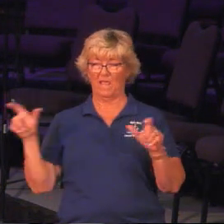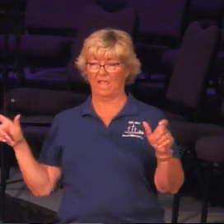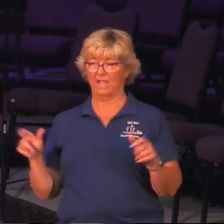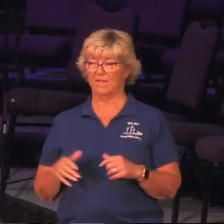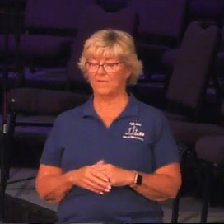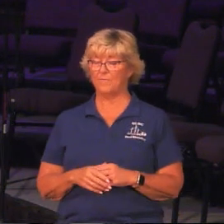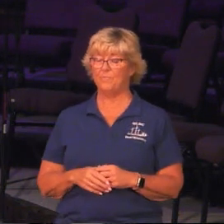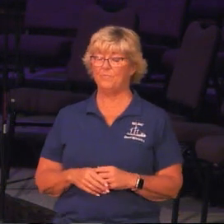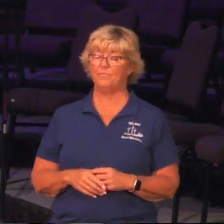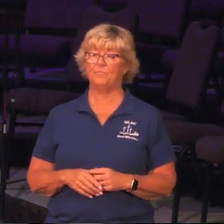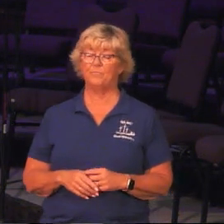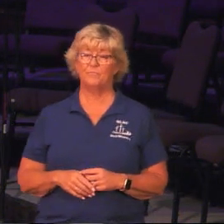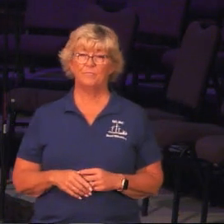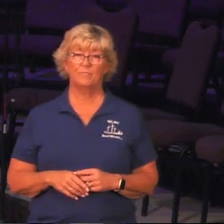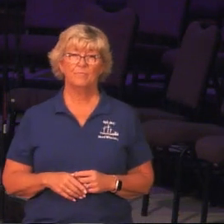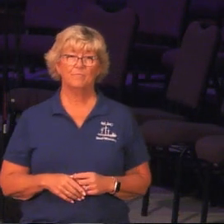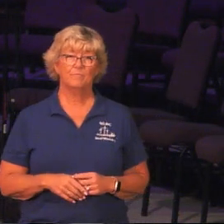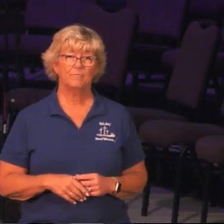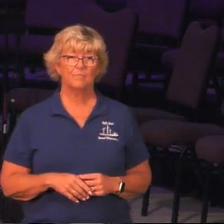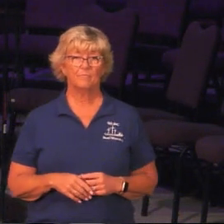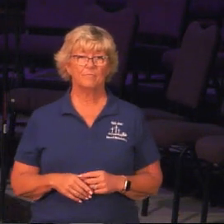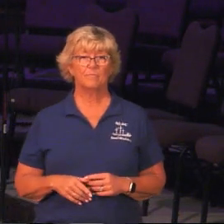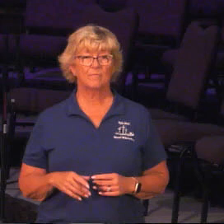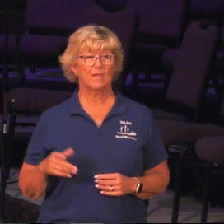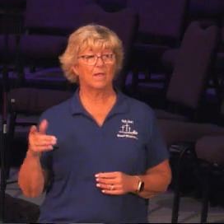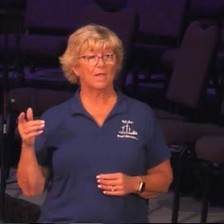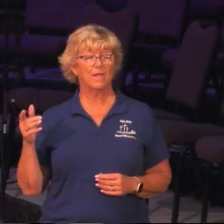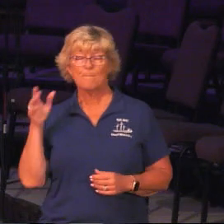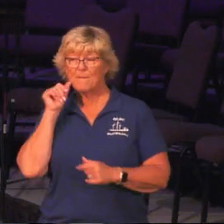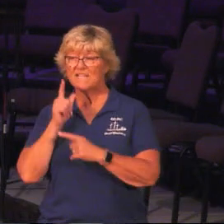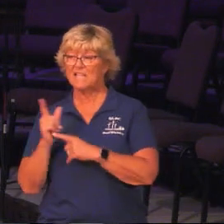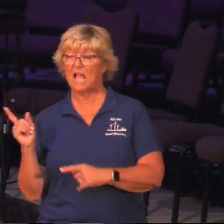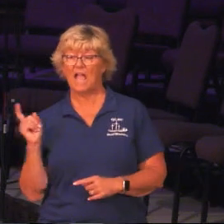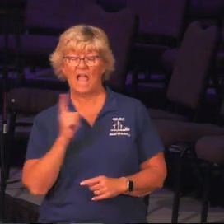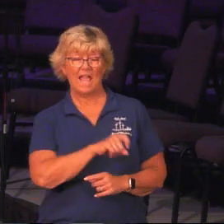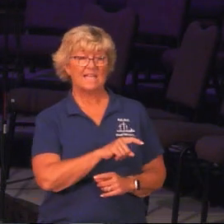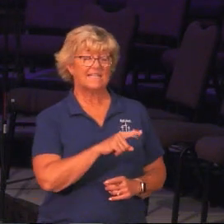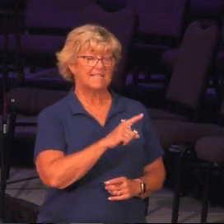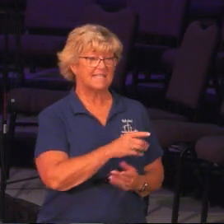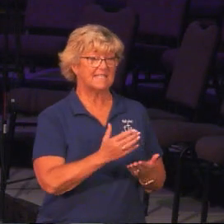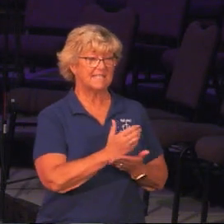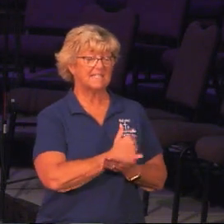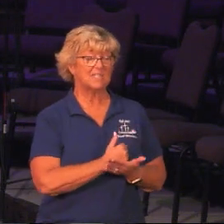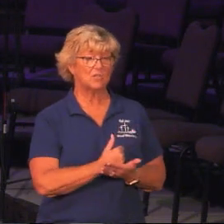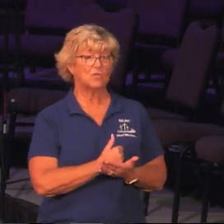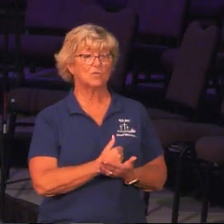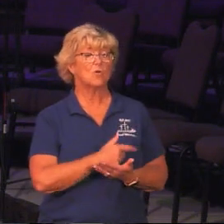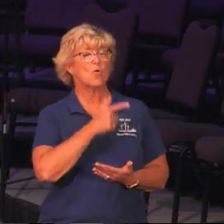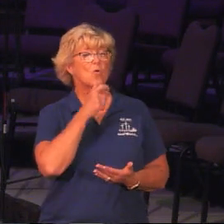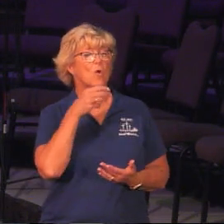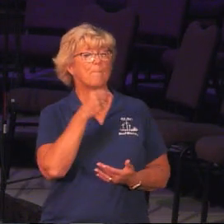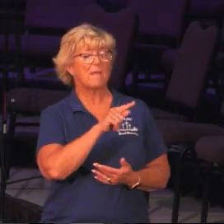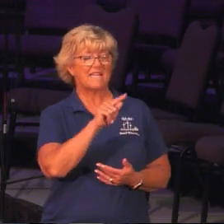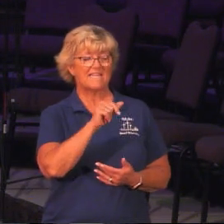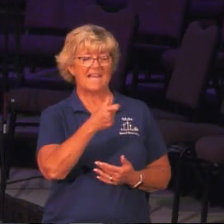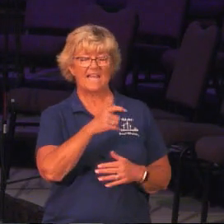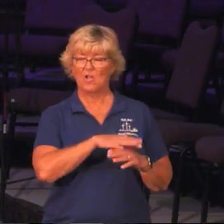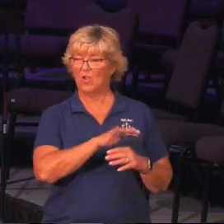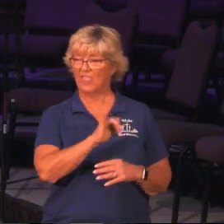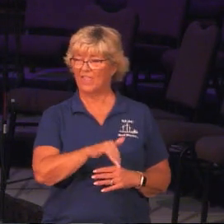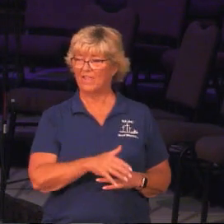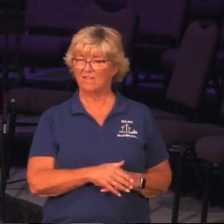The salary, I believe Marguerite is the one who asked him, the salary that Samuel gets paid, she asked, well, who pays taxes on that?